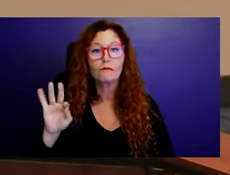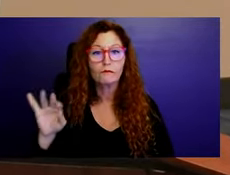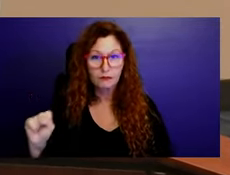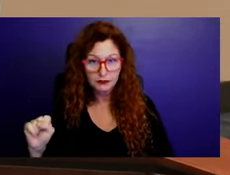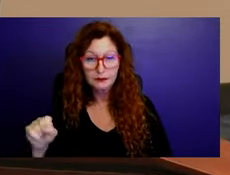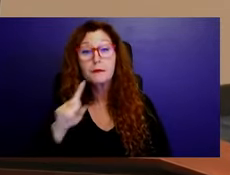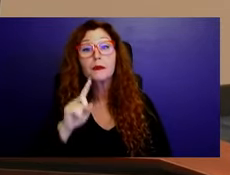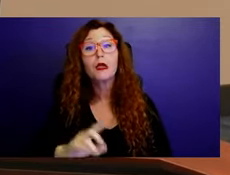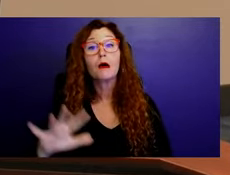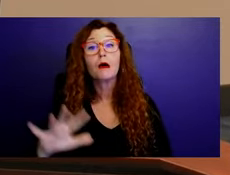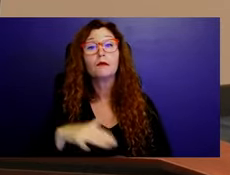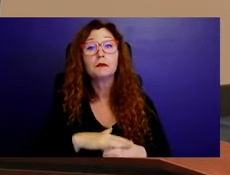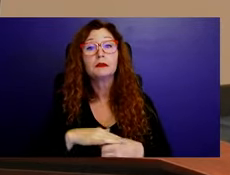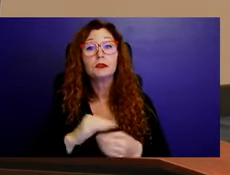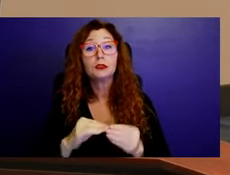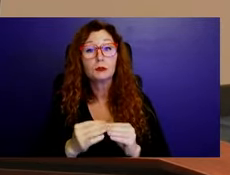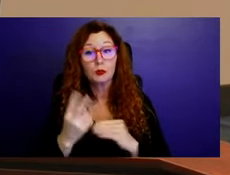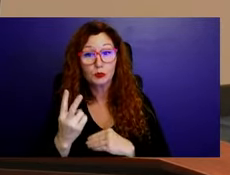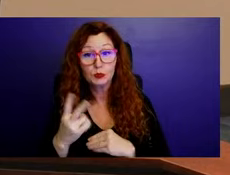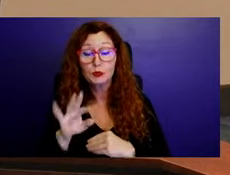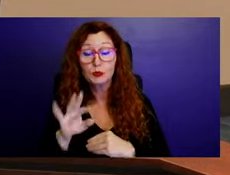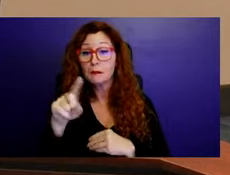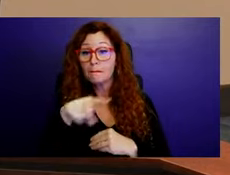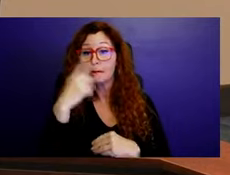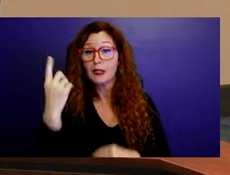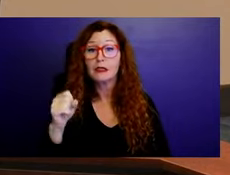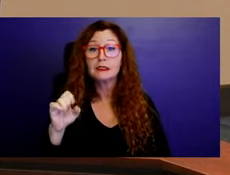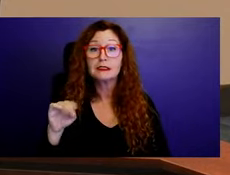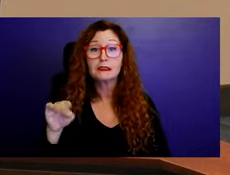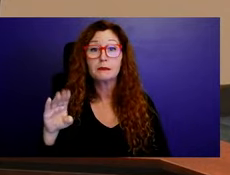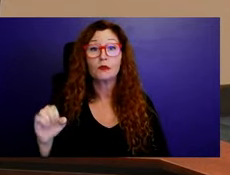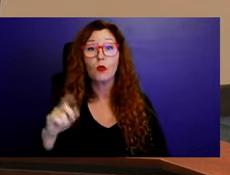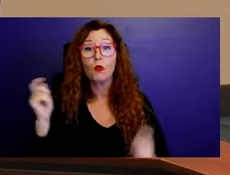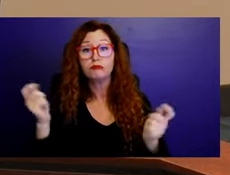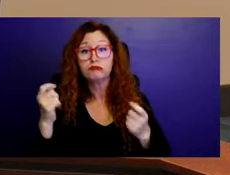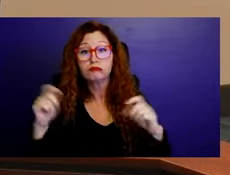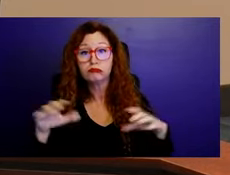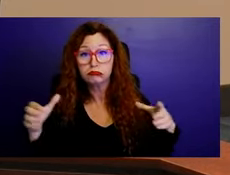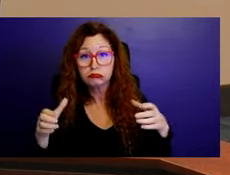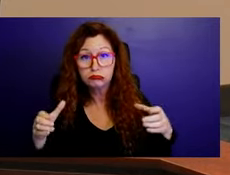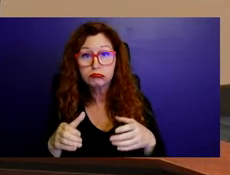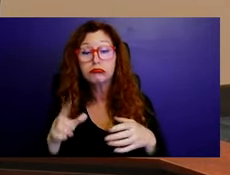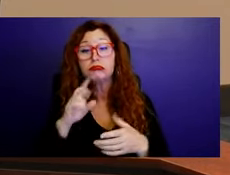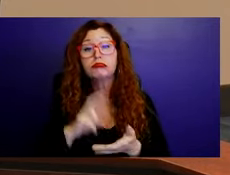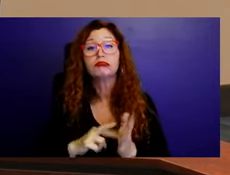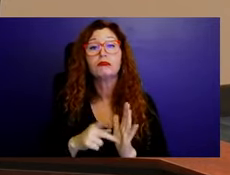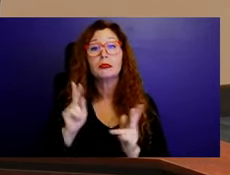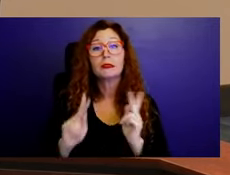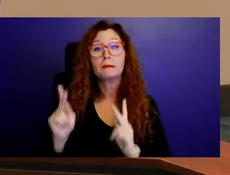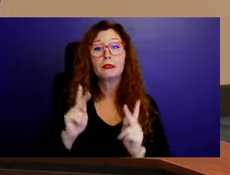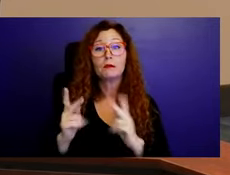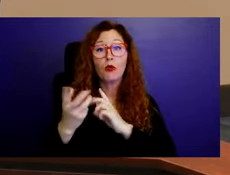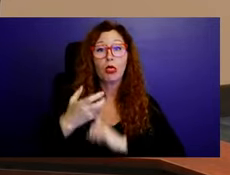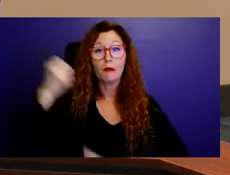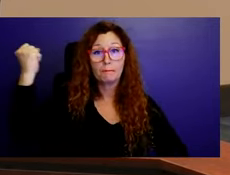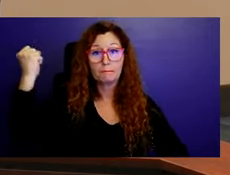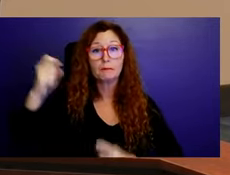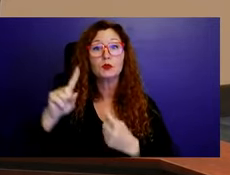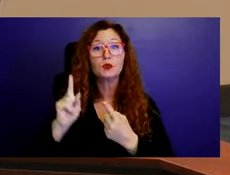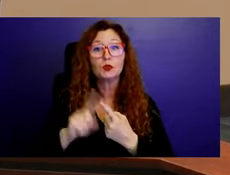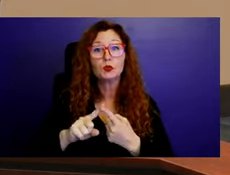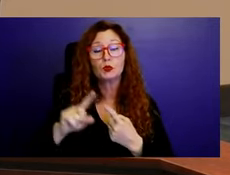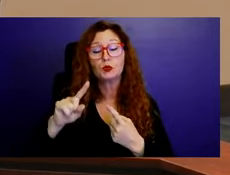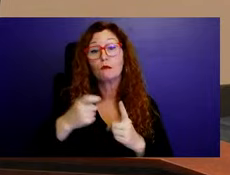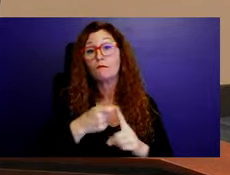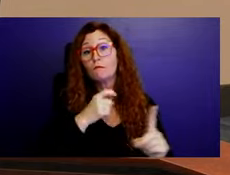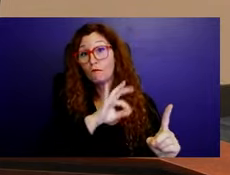Black Seminole Reunion is recognition of the individuals that were taken from Florida to Oklahoma during the Second